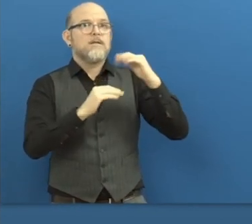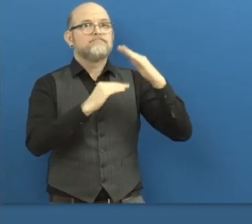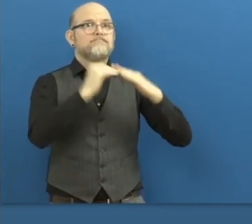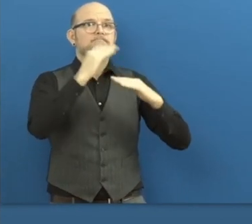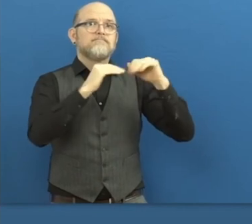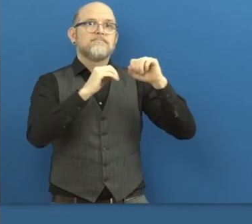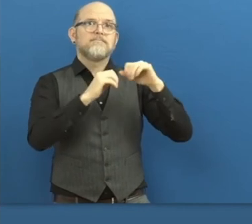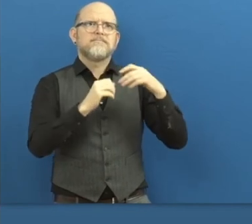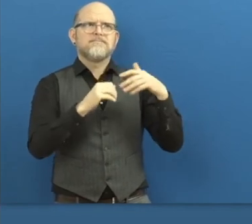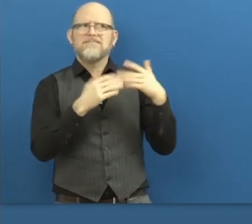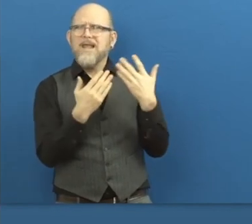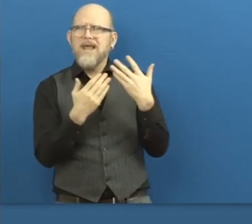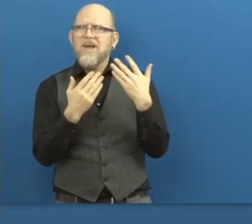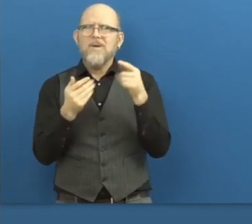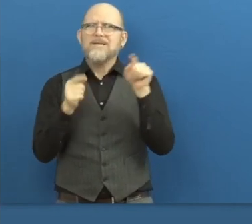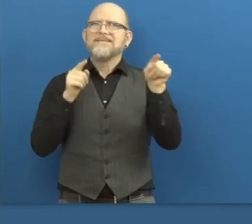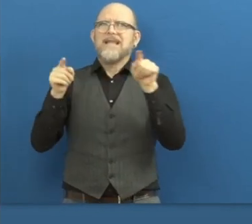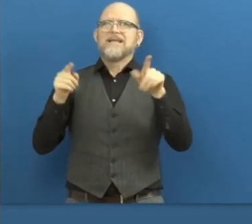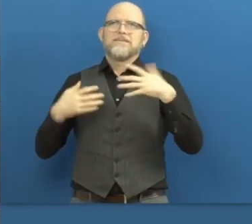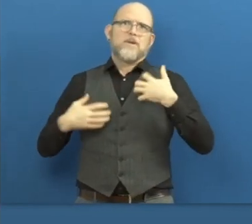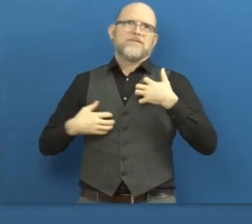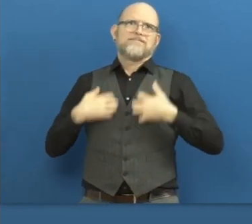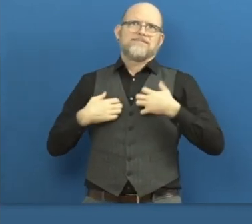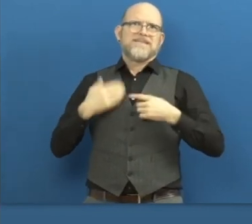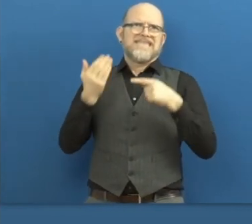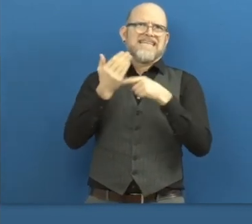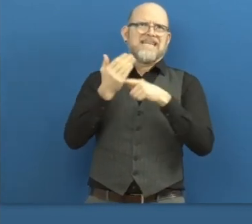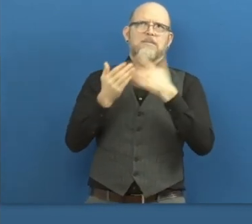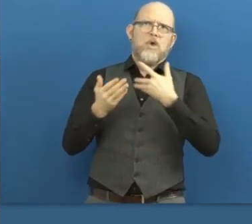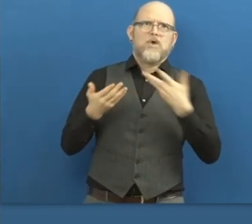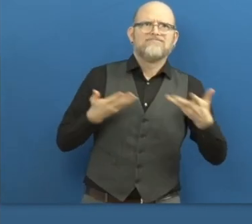level, I think we could have many learnings for each other.